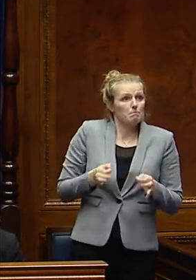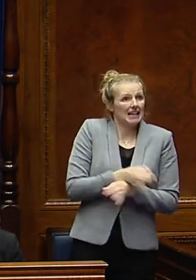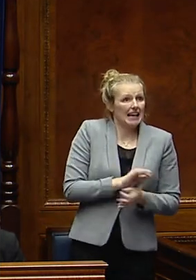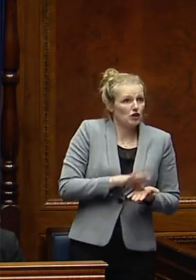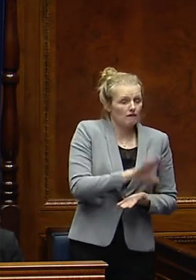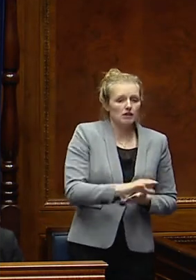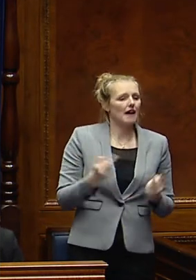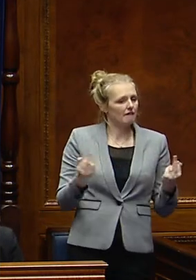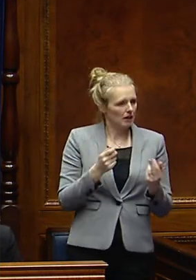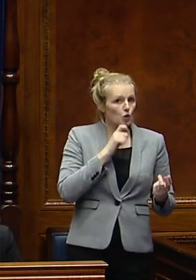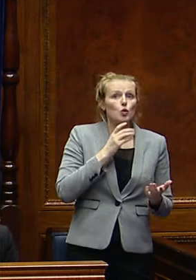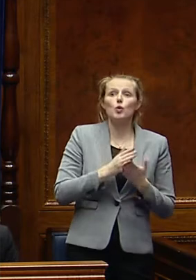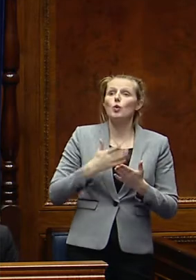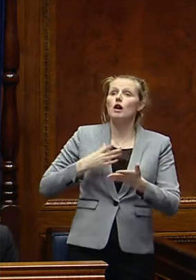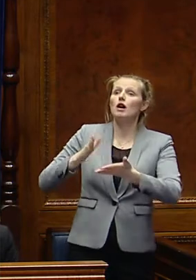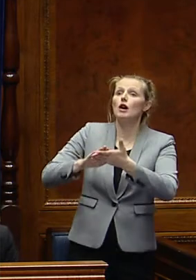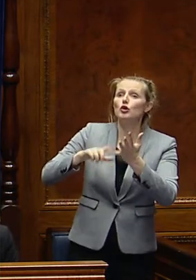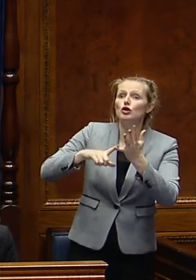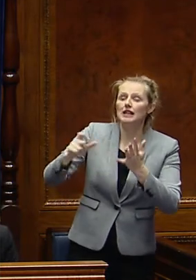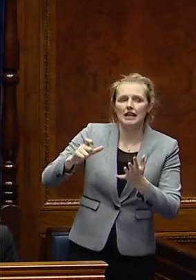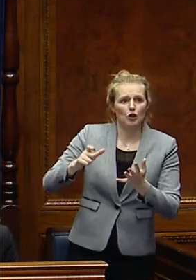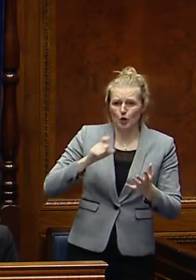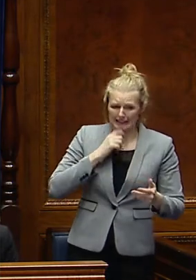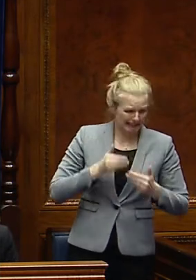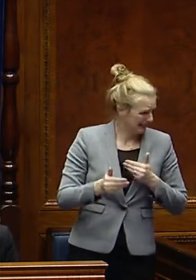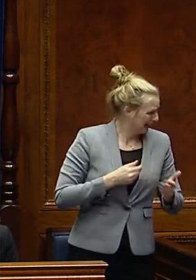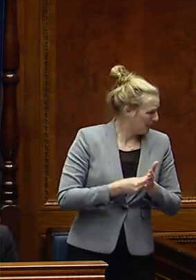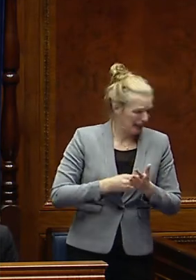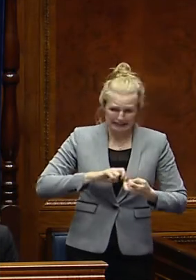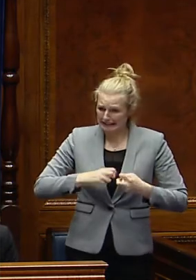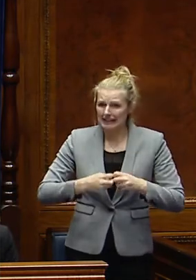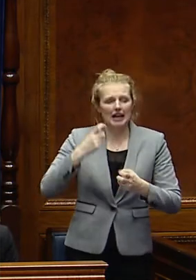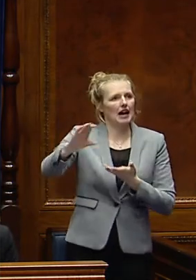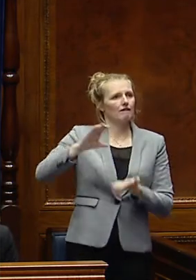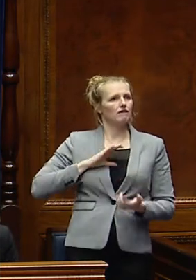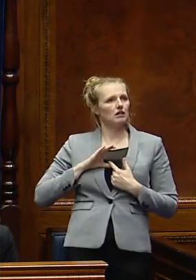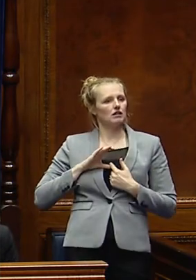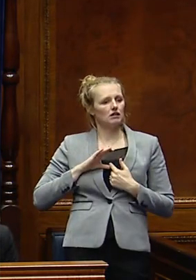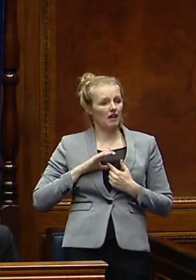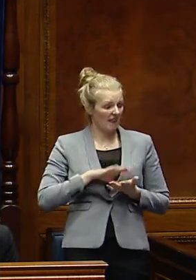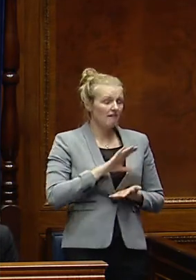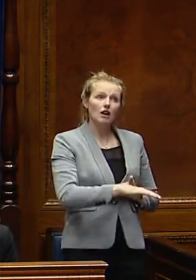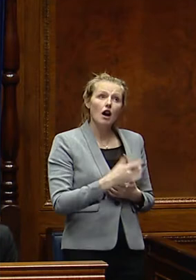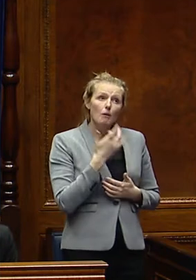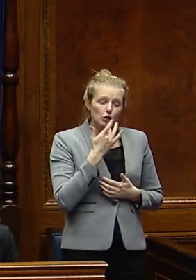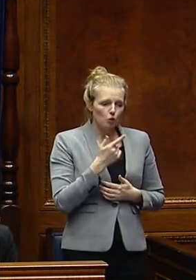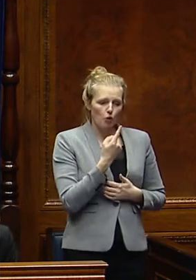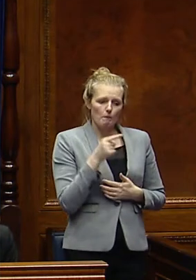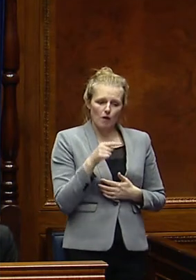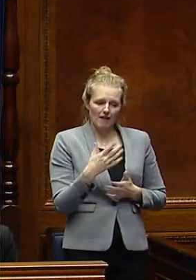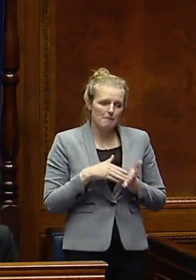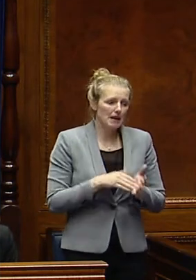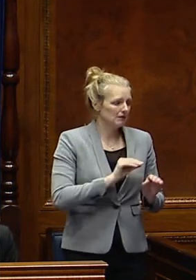is making a claim for universal credit and who is experiencing hardship. that funded date has paid out over £1.5 million